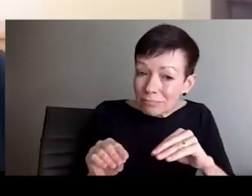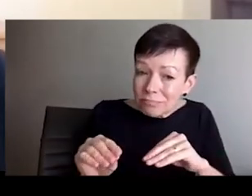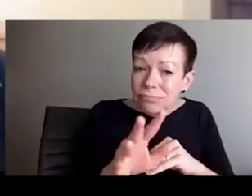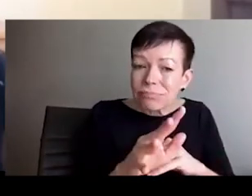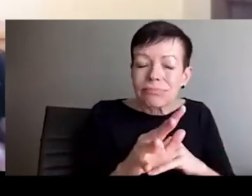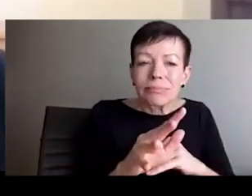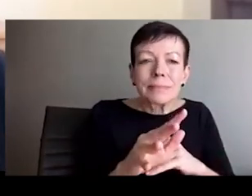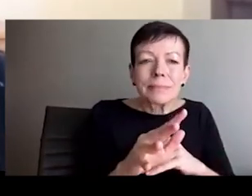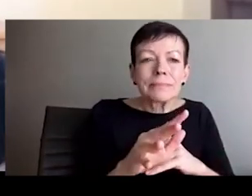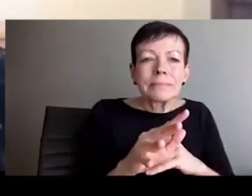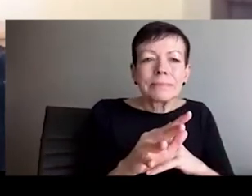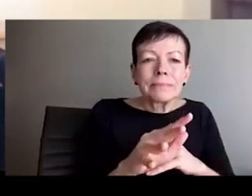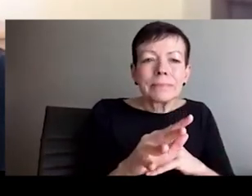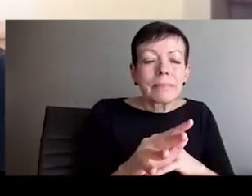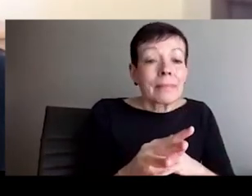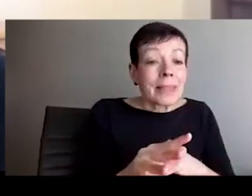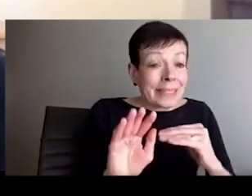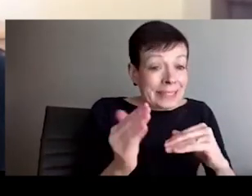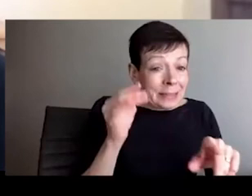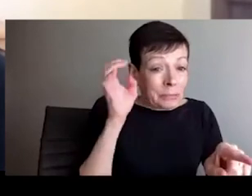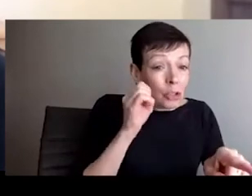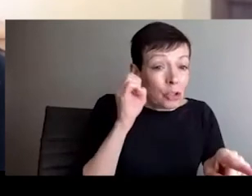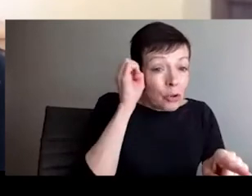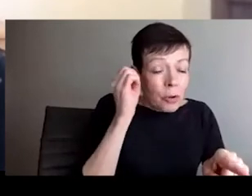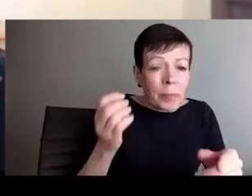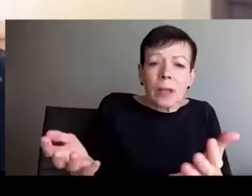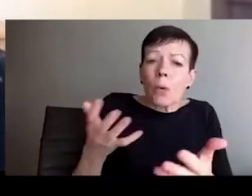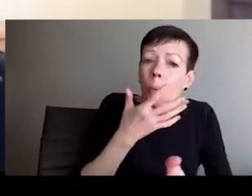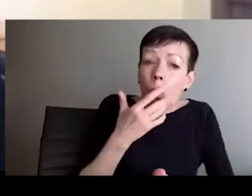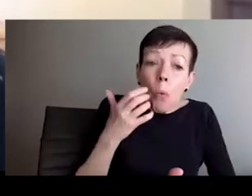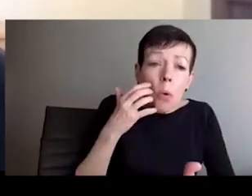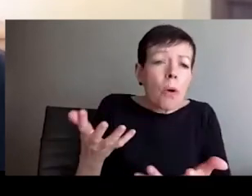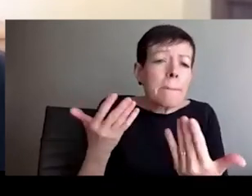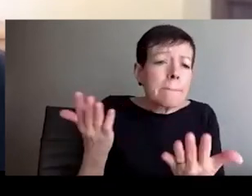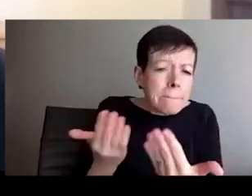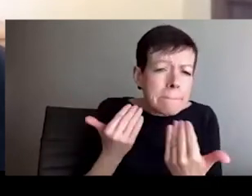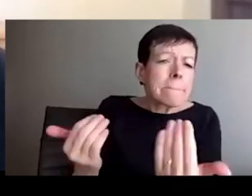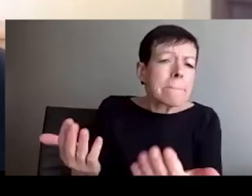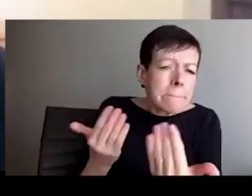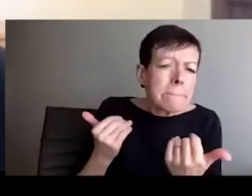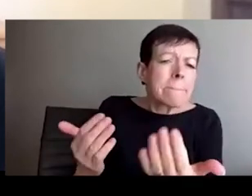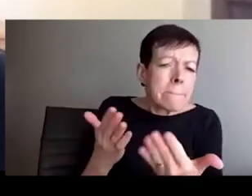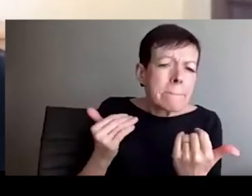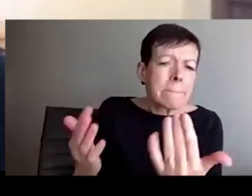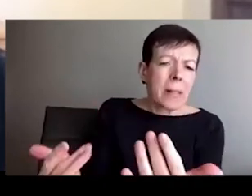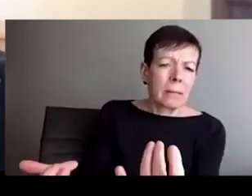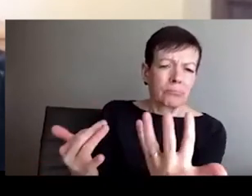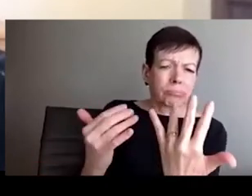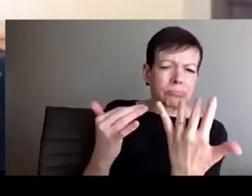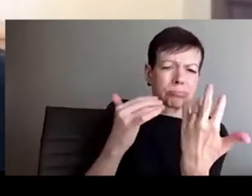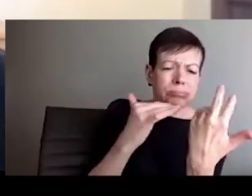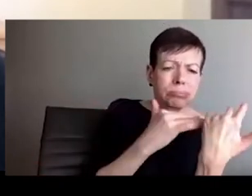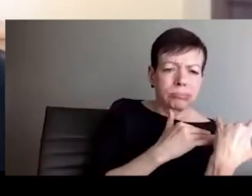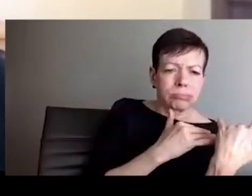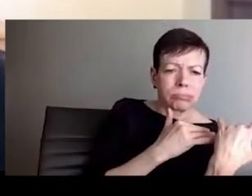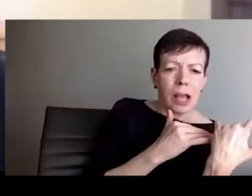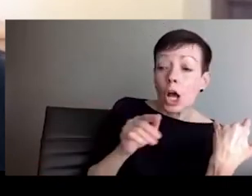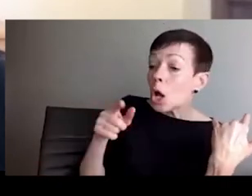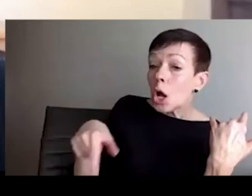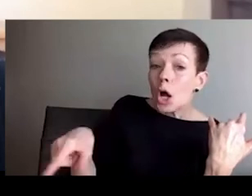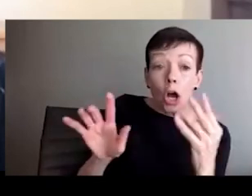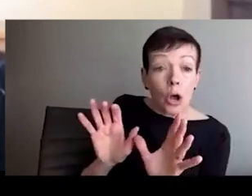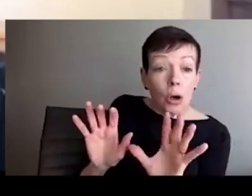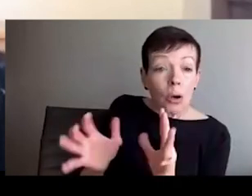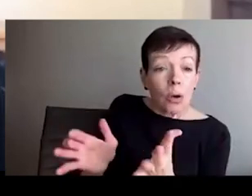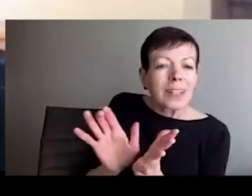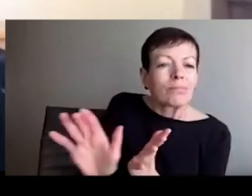the news, right? That we've heard, some of you've seen these very viral videos of news commentators saying, these people are almost like us. That's what a Western